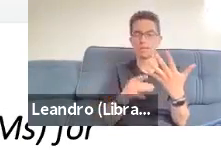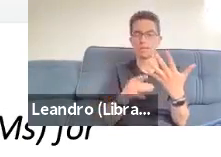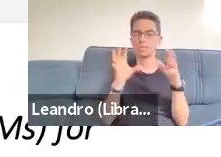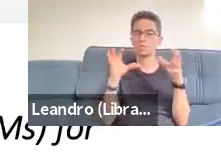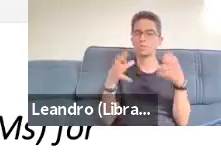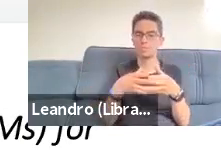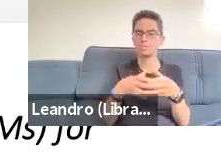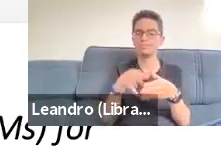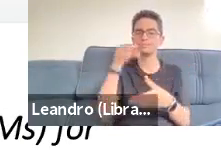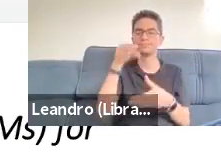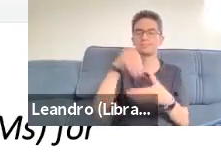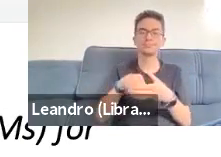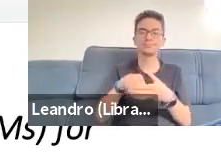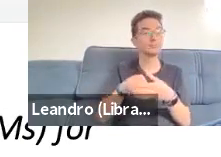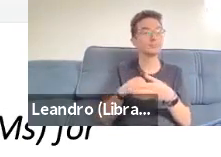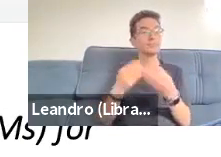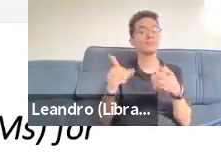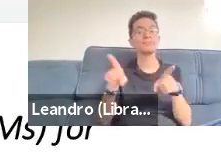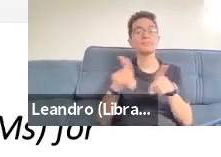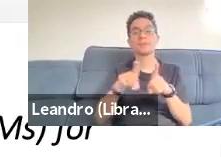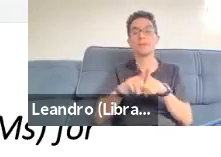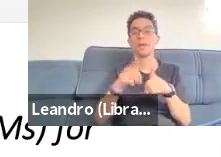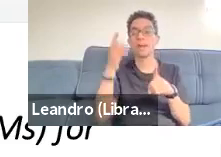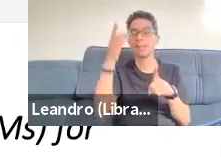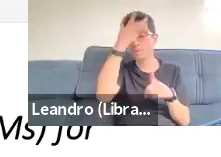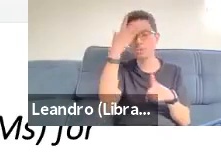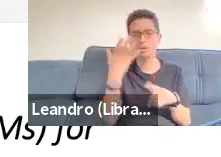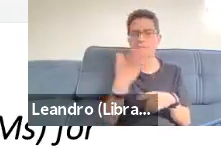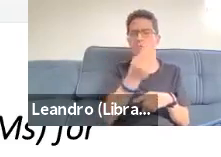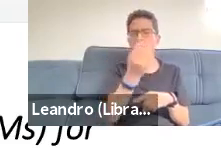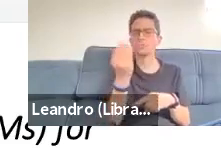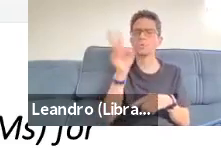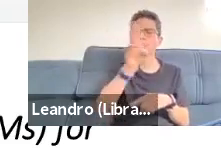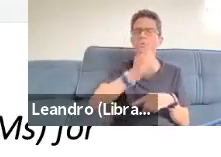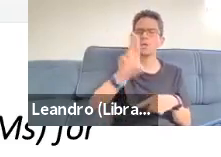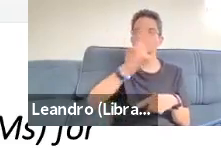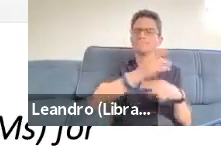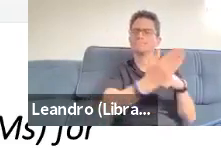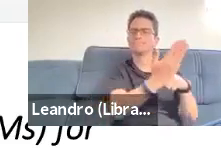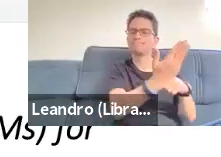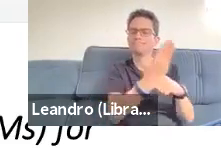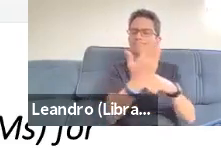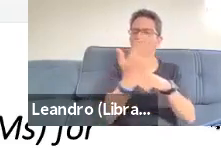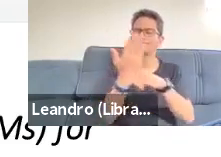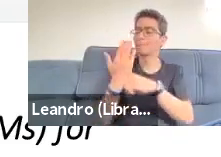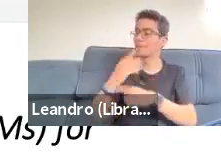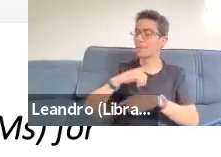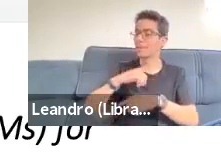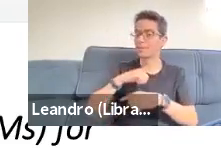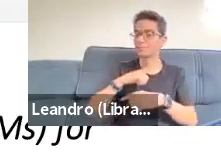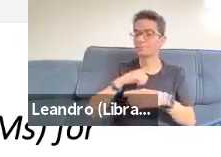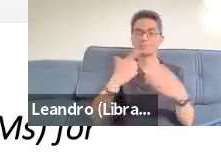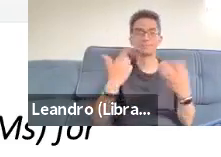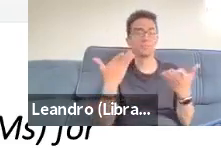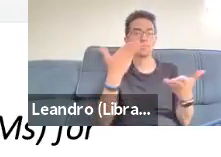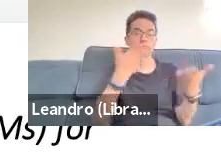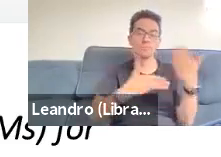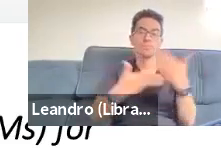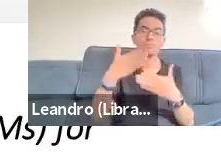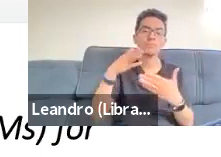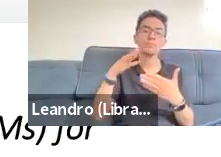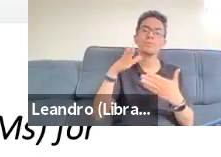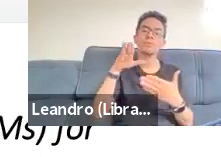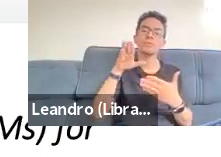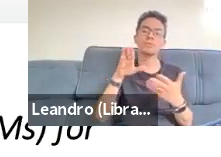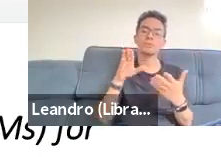We were collaborating to develop communication technologies that would function as these pseudo intelligent mediators or